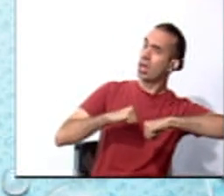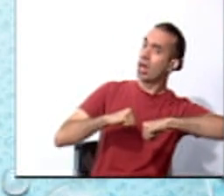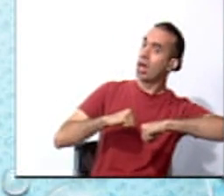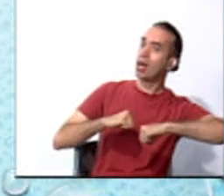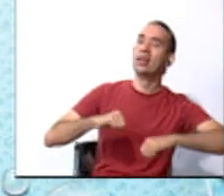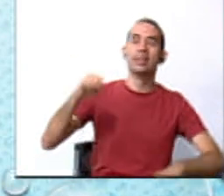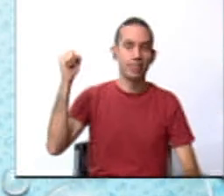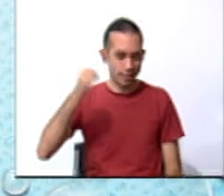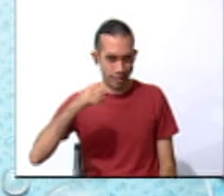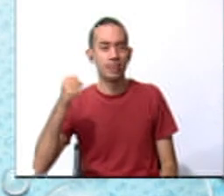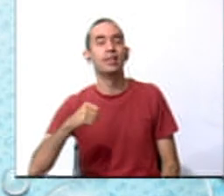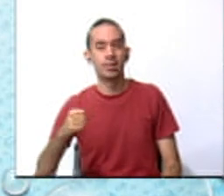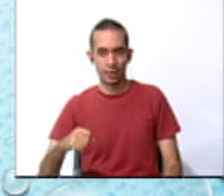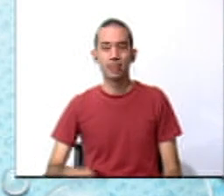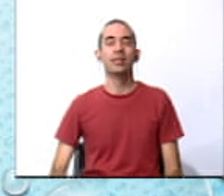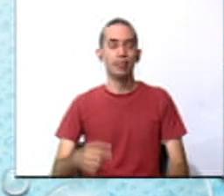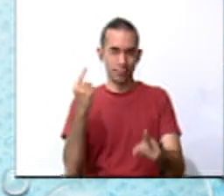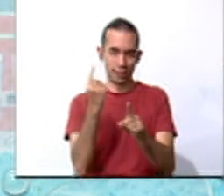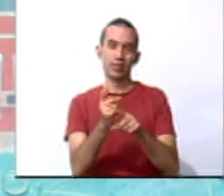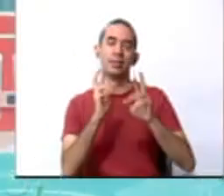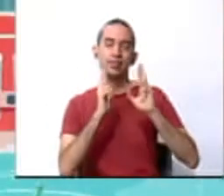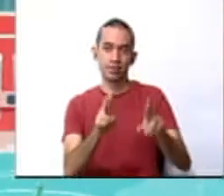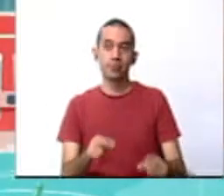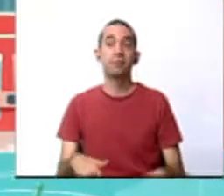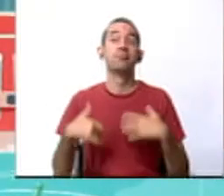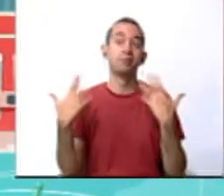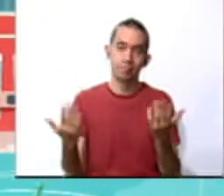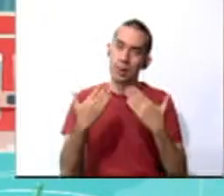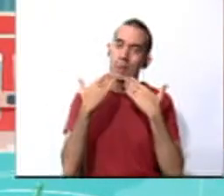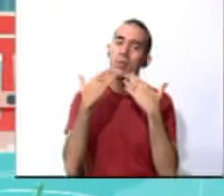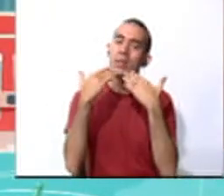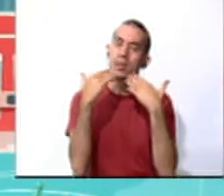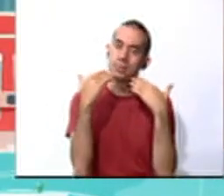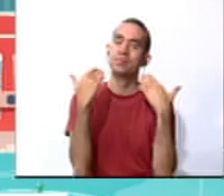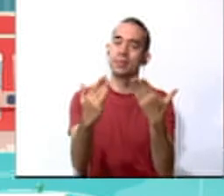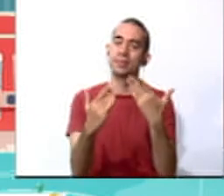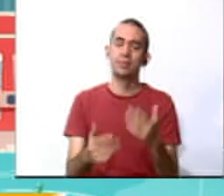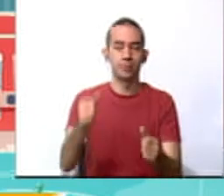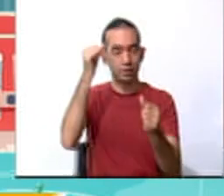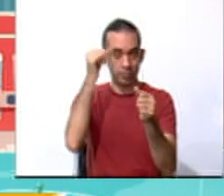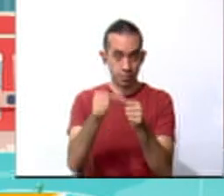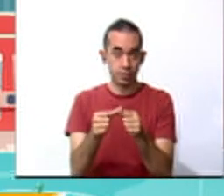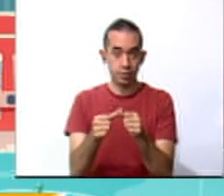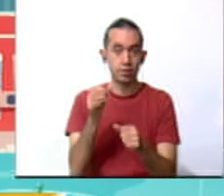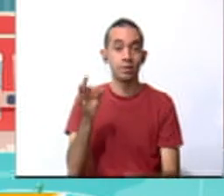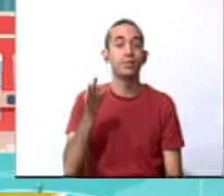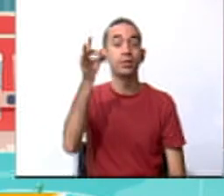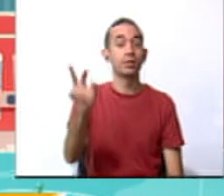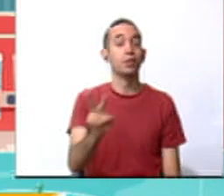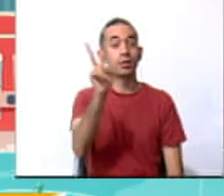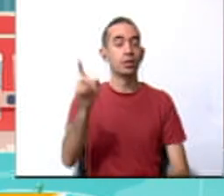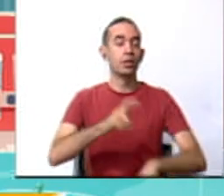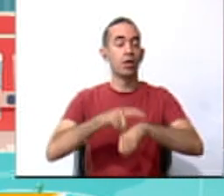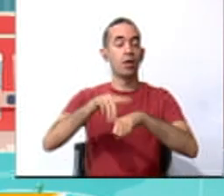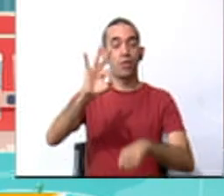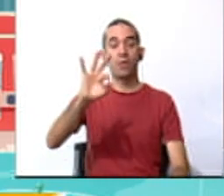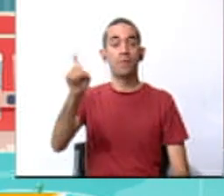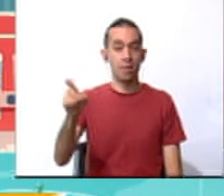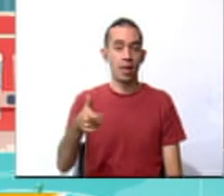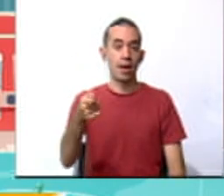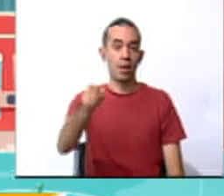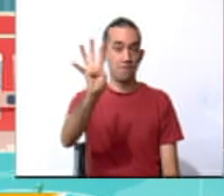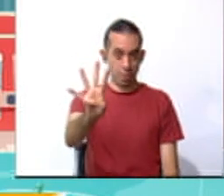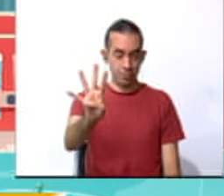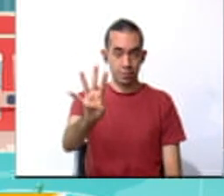Yes. That was the answer. So thank you very much. Remember, next Friday at 9.30 channel